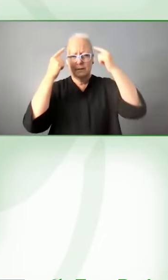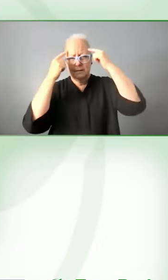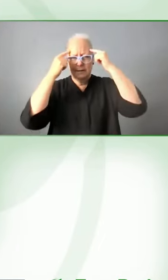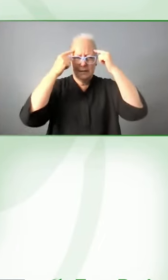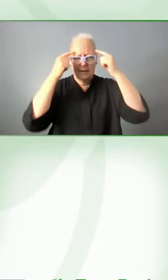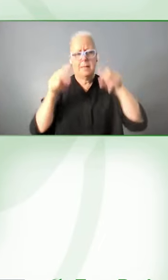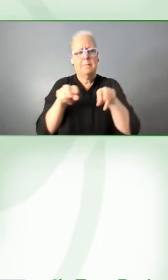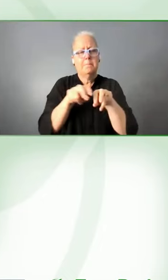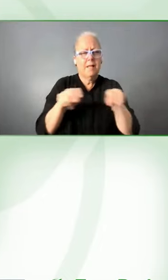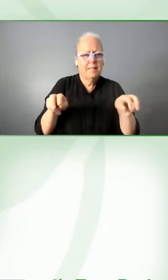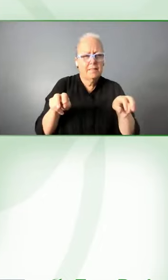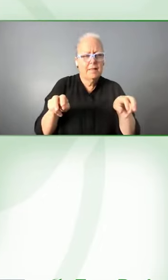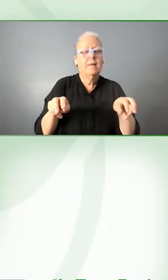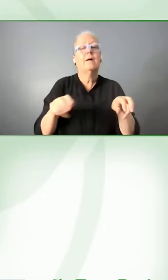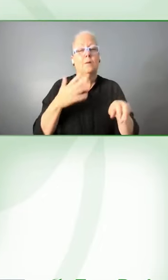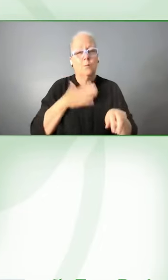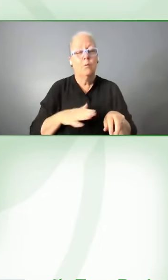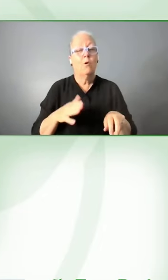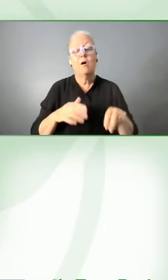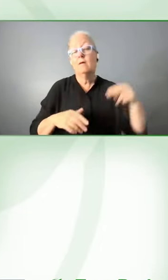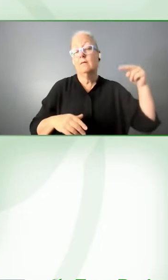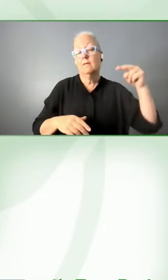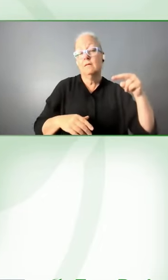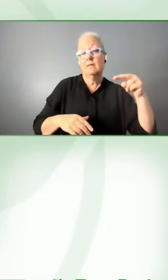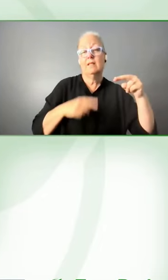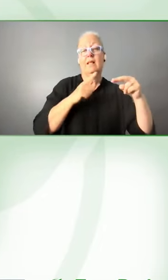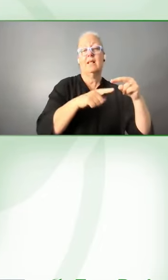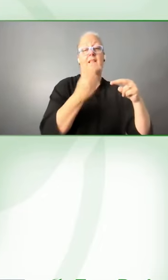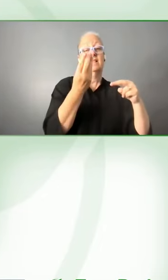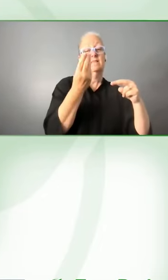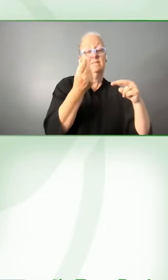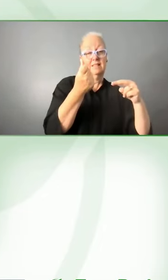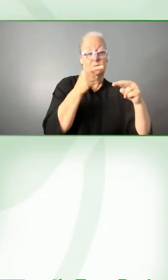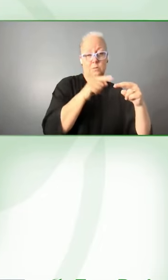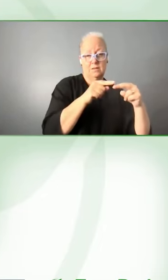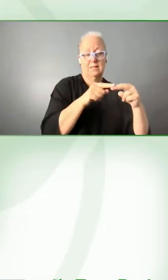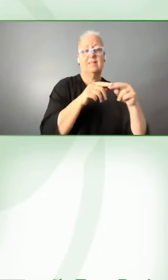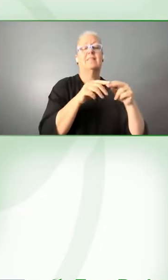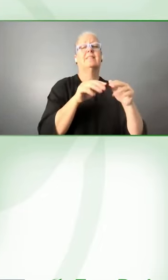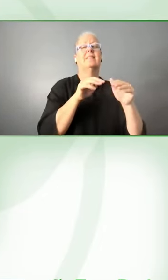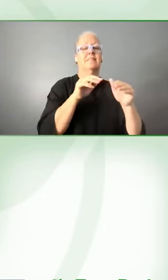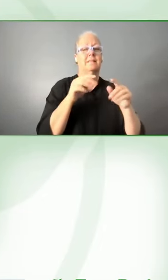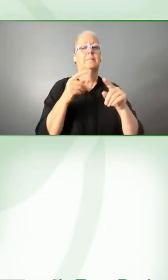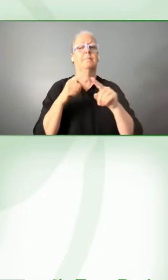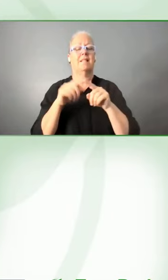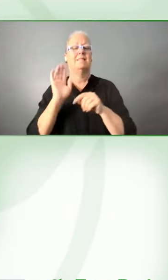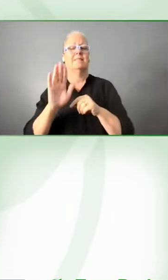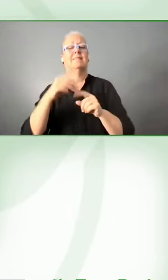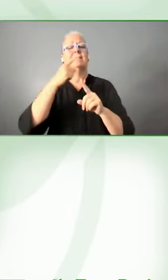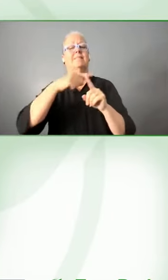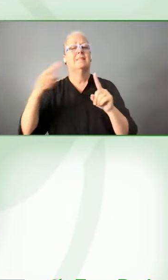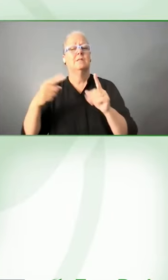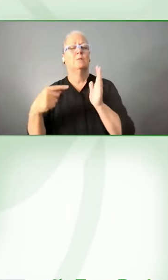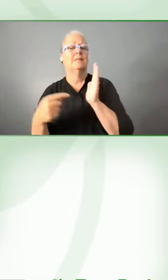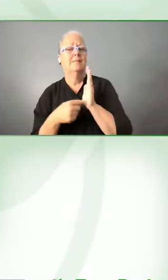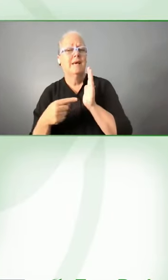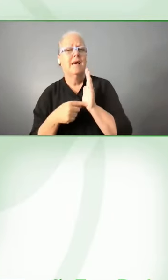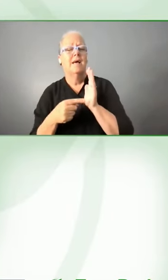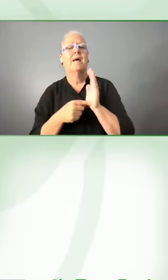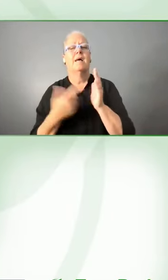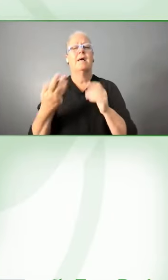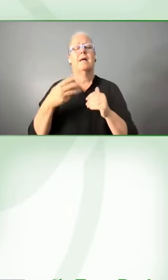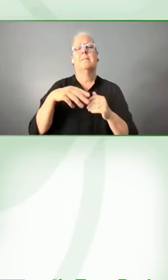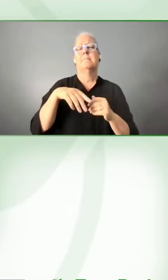balance of physical cash needs as well as digital tech and accessibility of the web and mobile platforms and about that